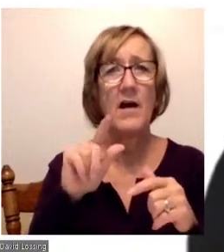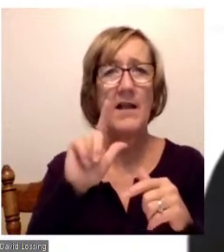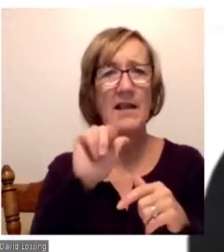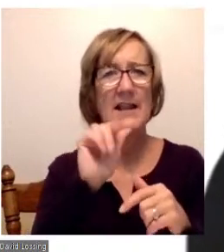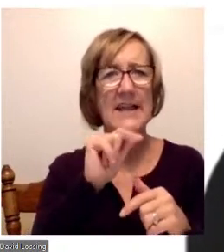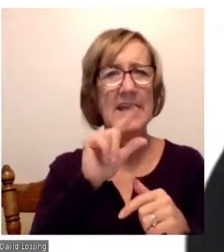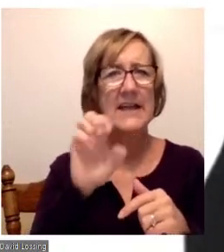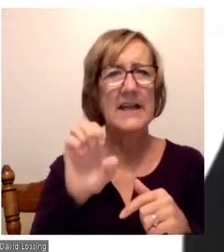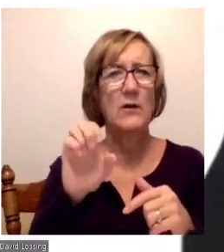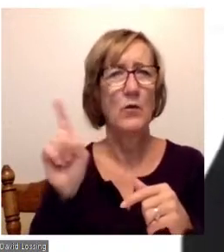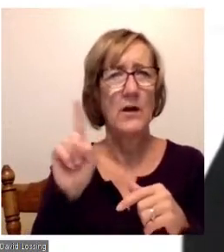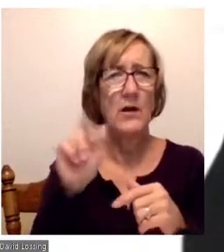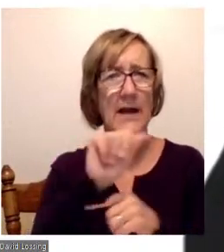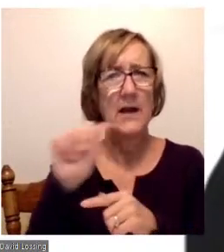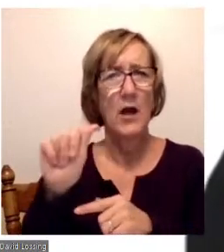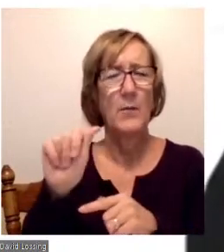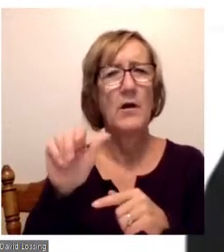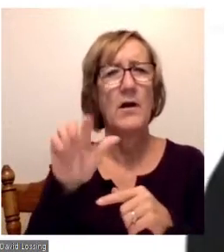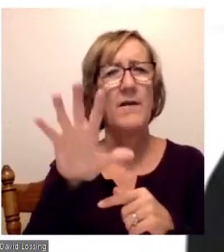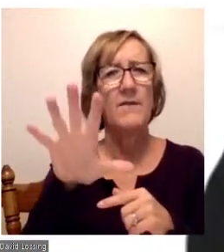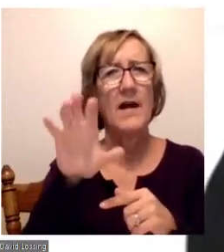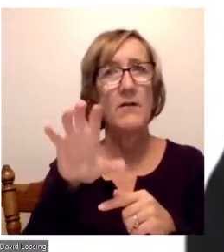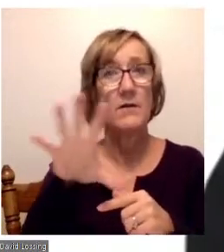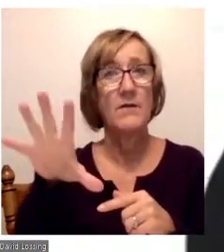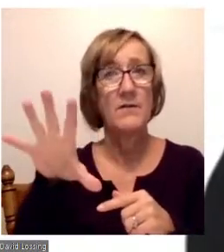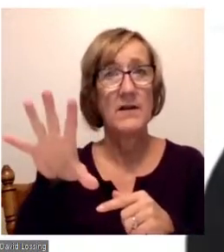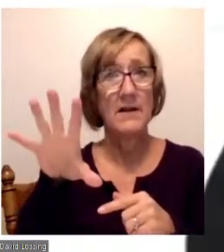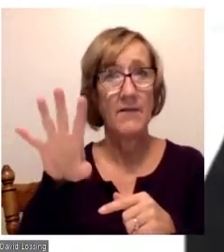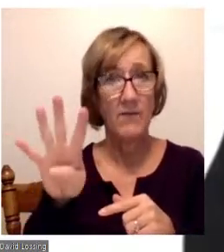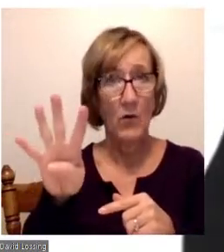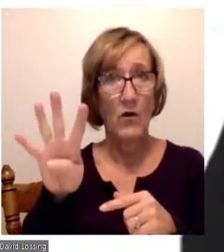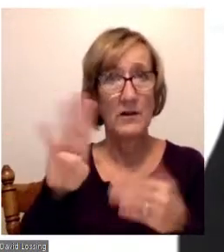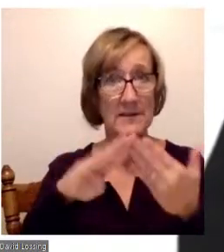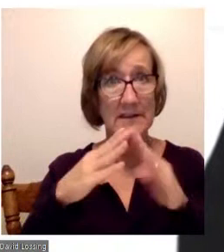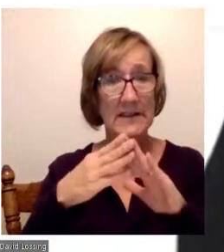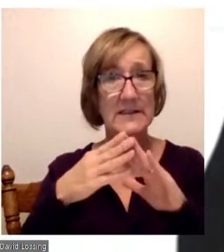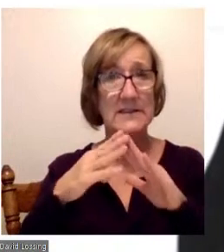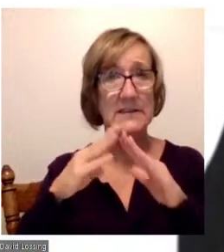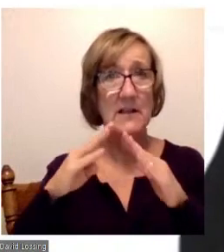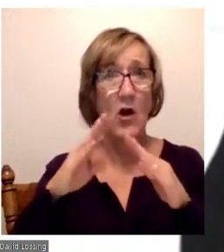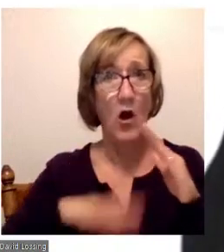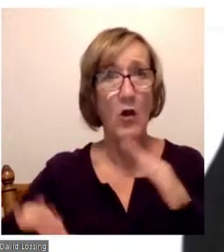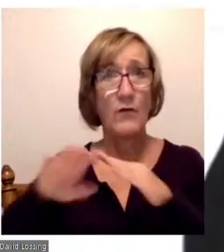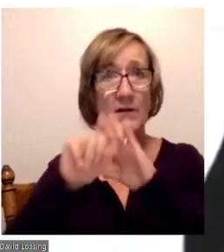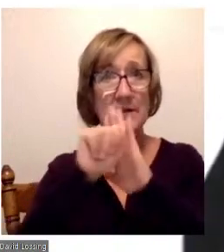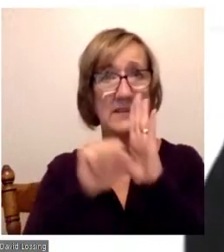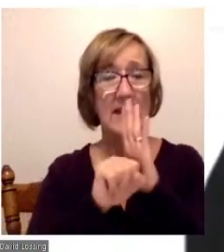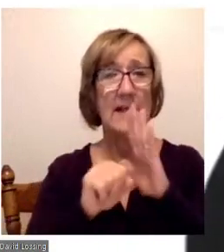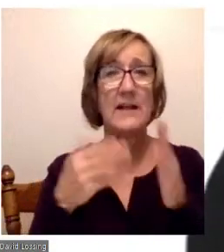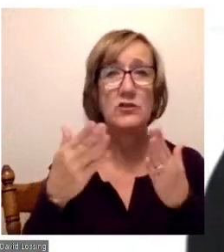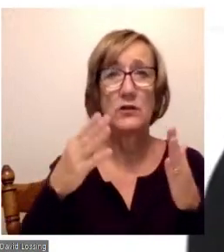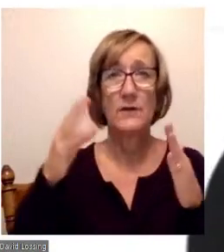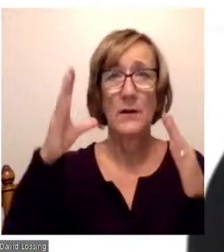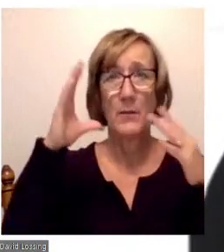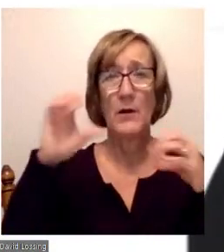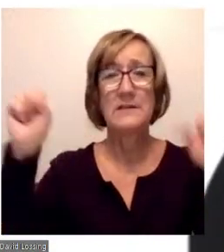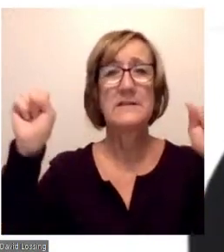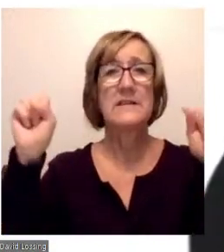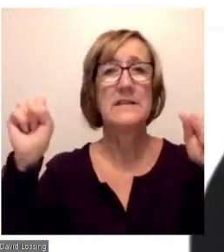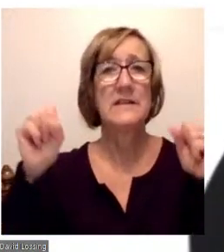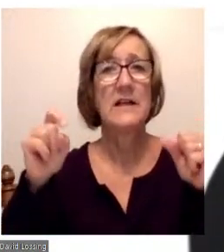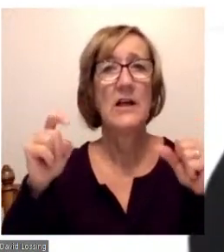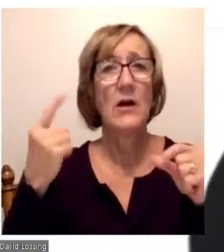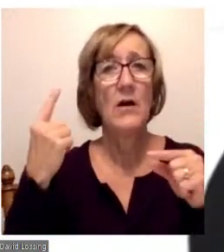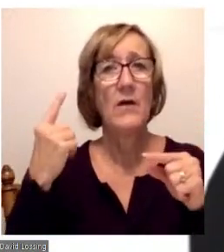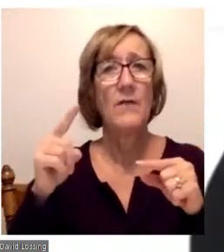represents 554 cities and villages across our great states. And I served as the president of the International Town Gown Association